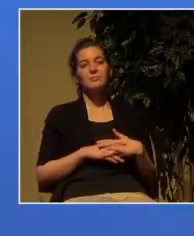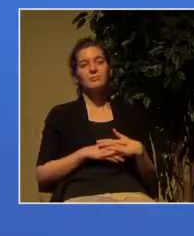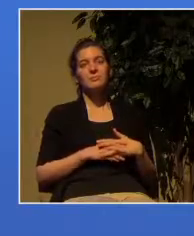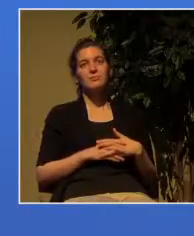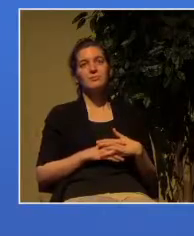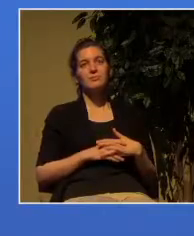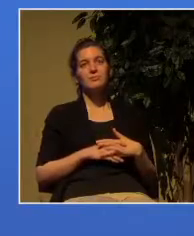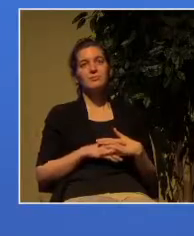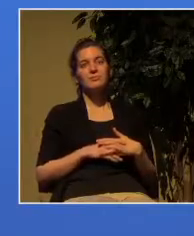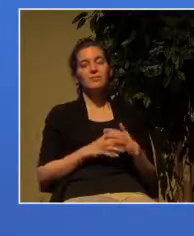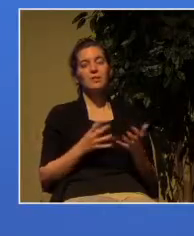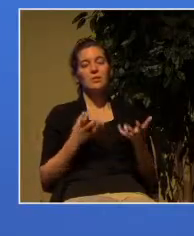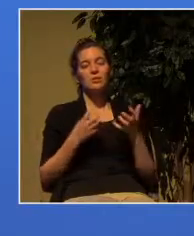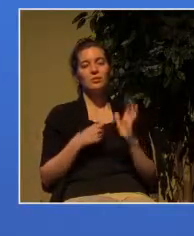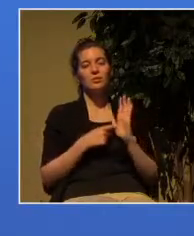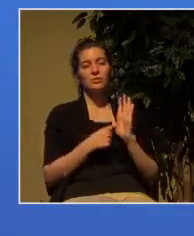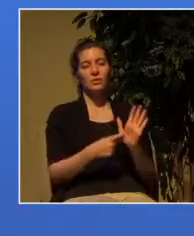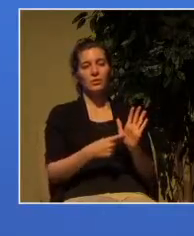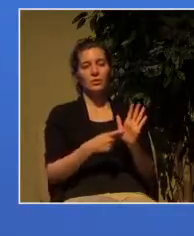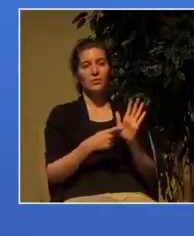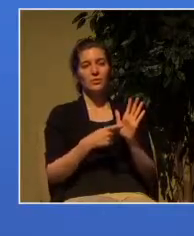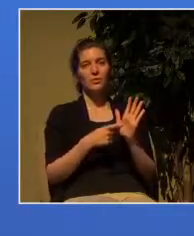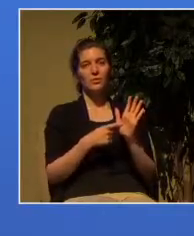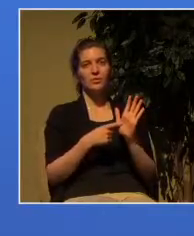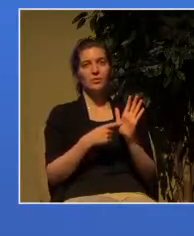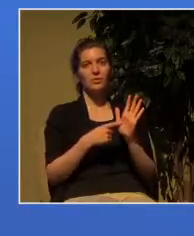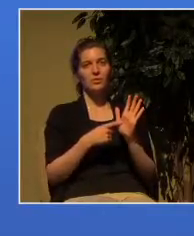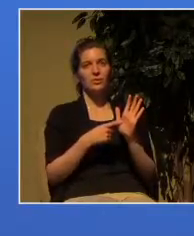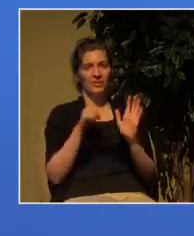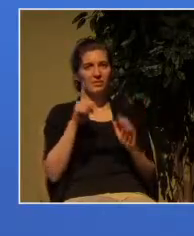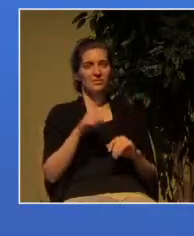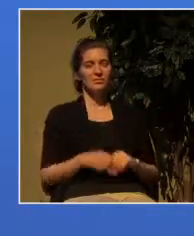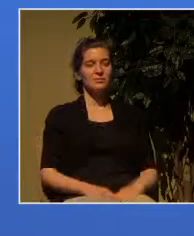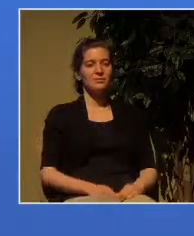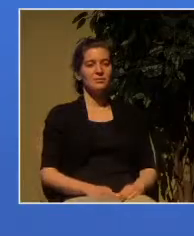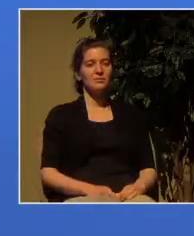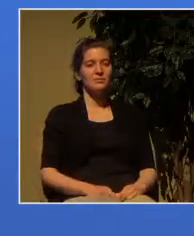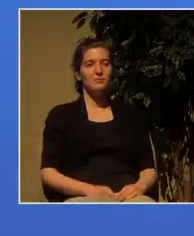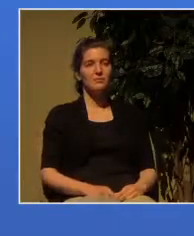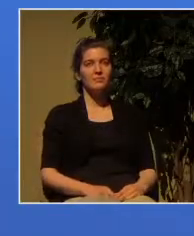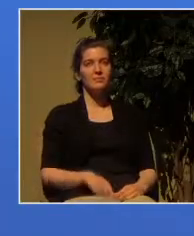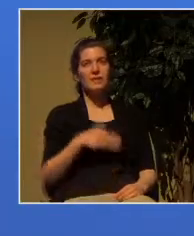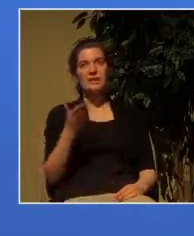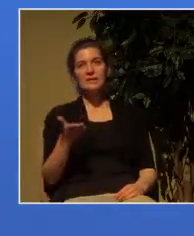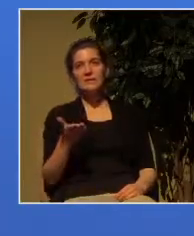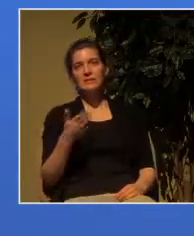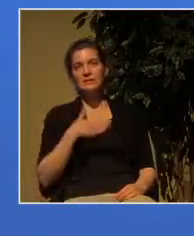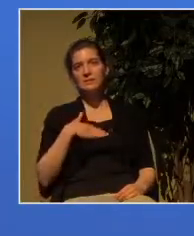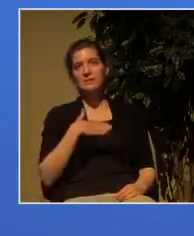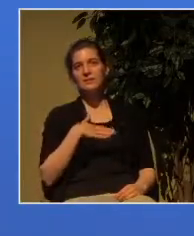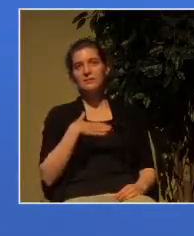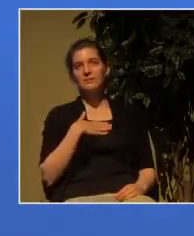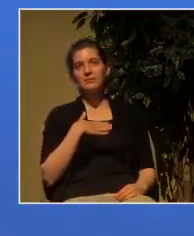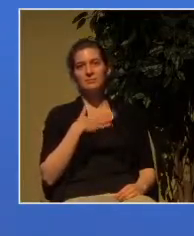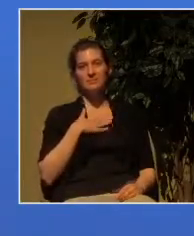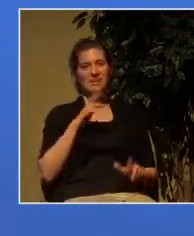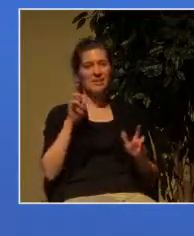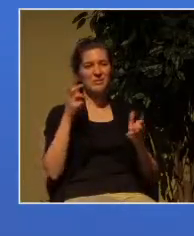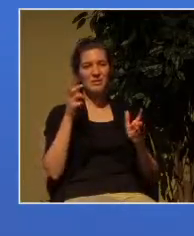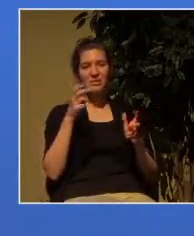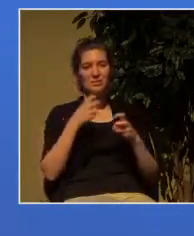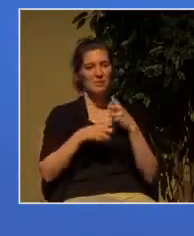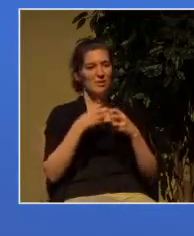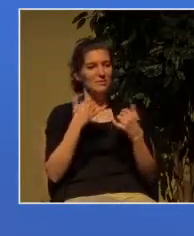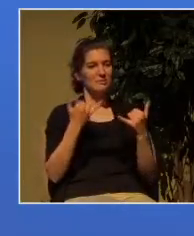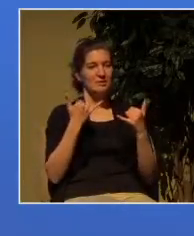I got to show you this one the next picture please there's something with my clicker today that's